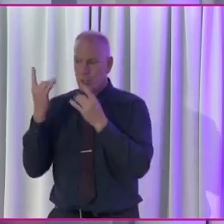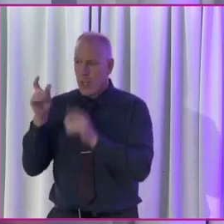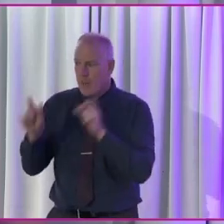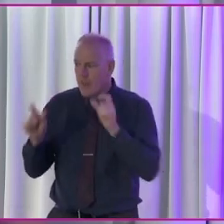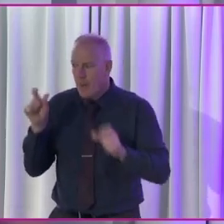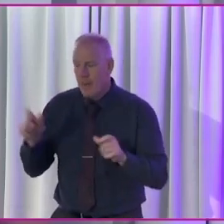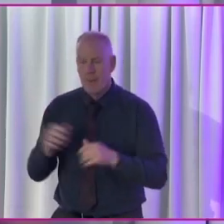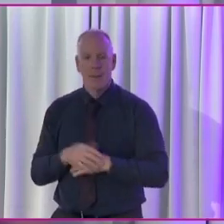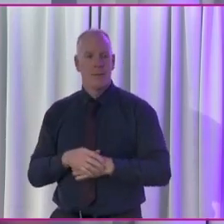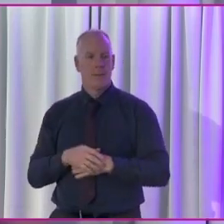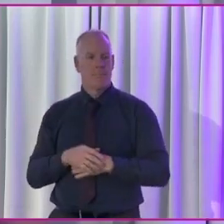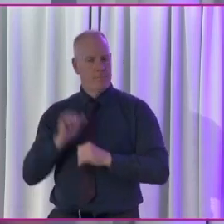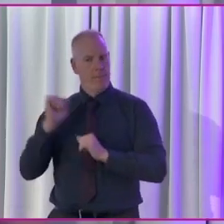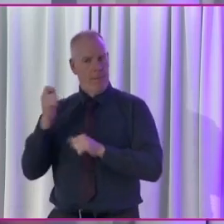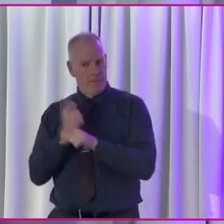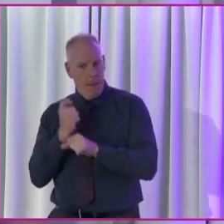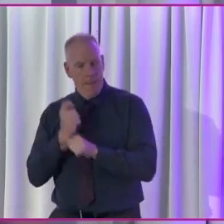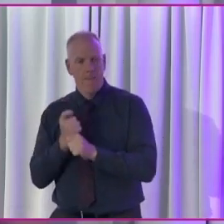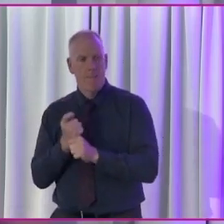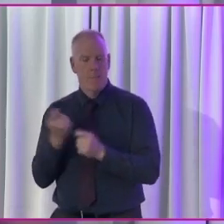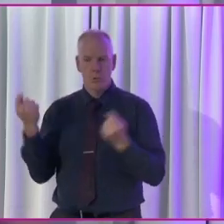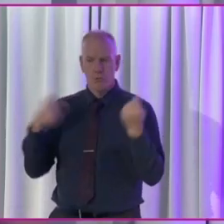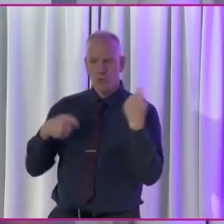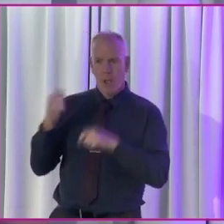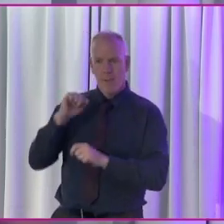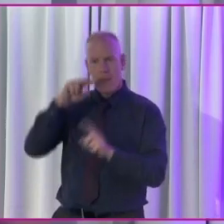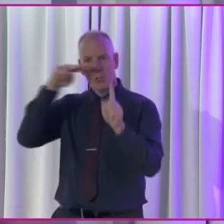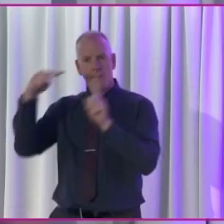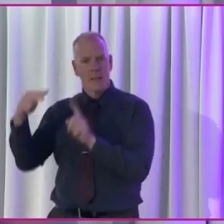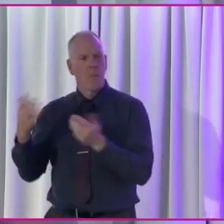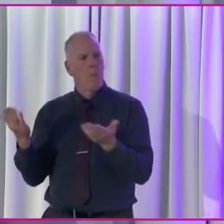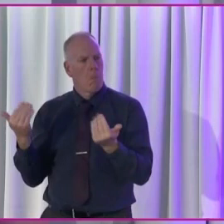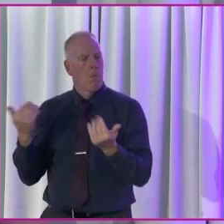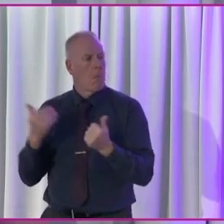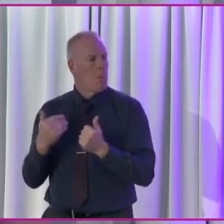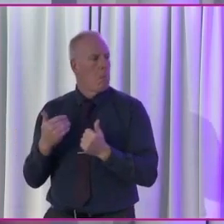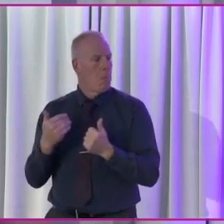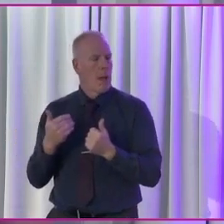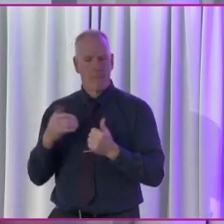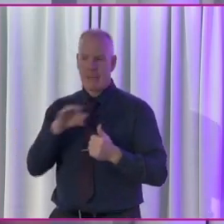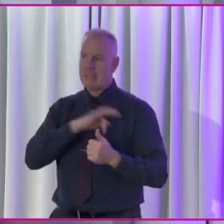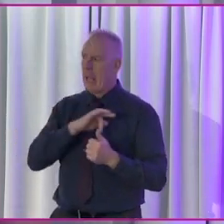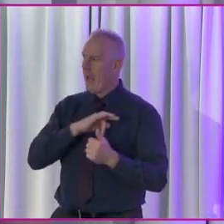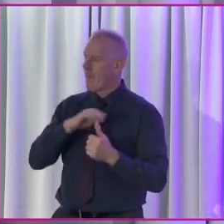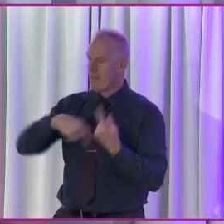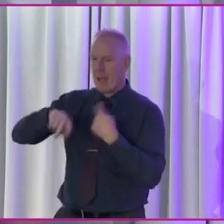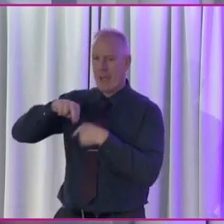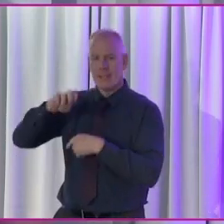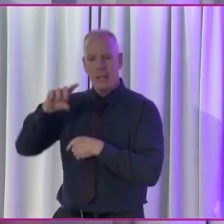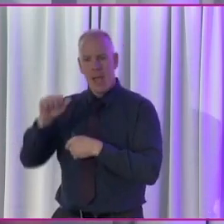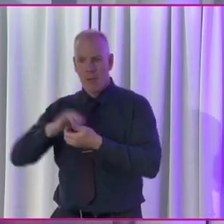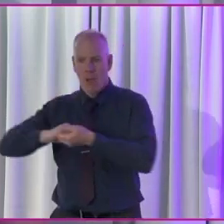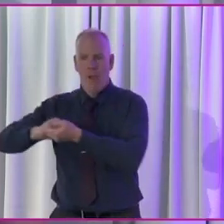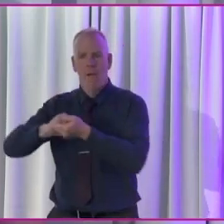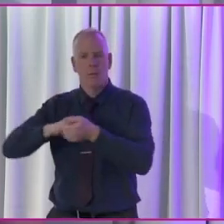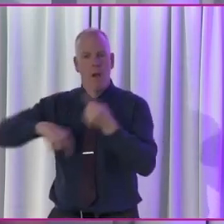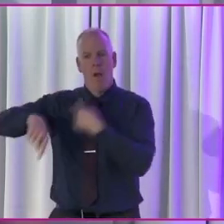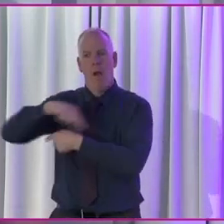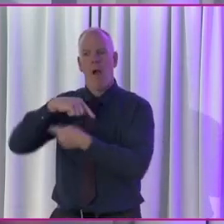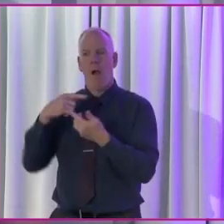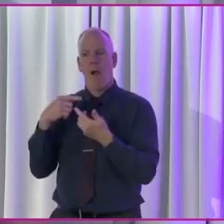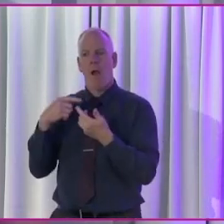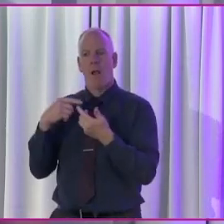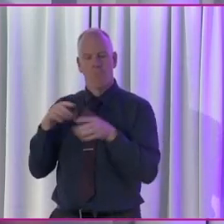who gave of their time and shared their perspectives, and very much myself and my NDA colleagues will